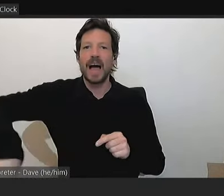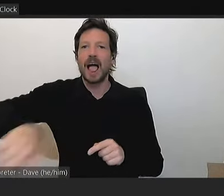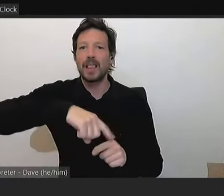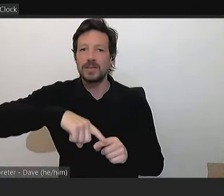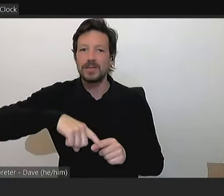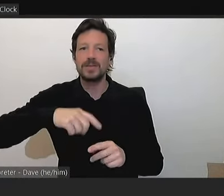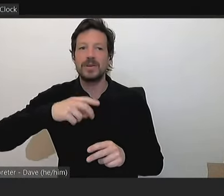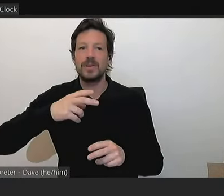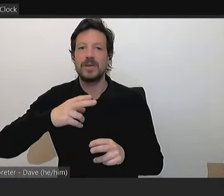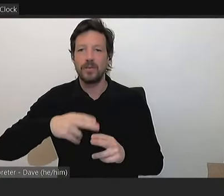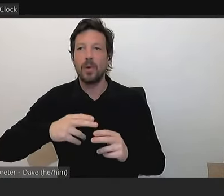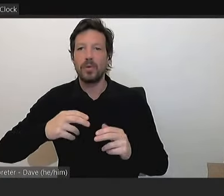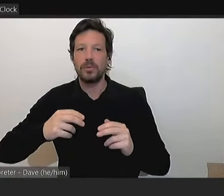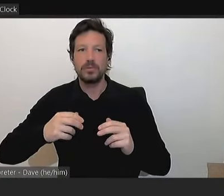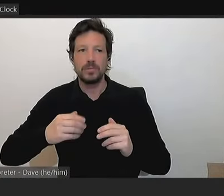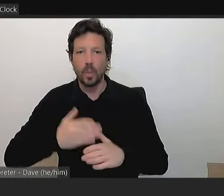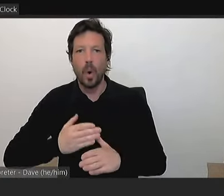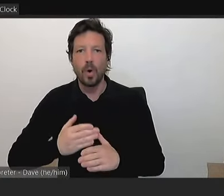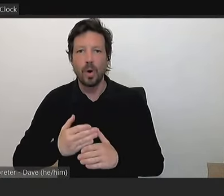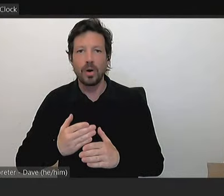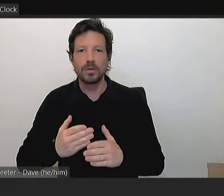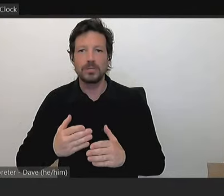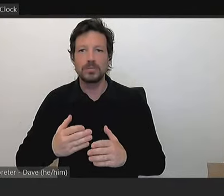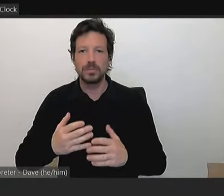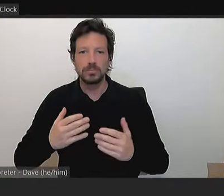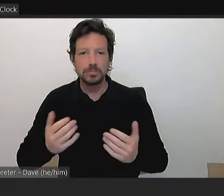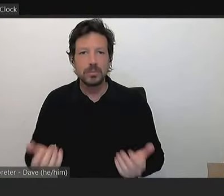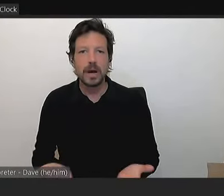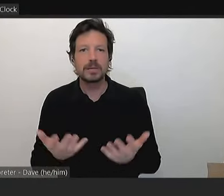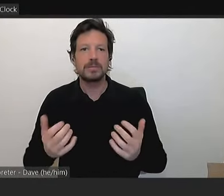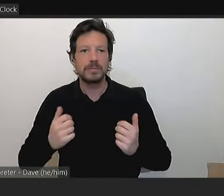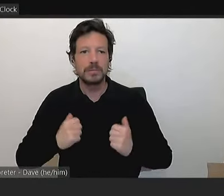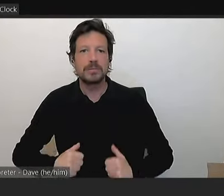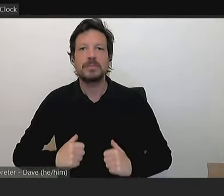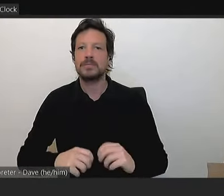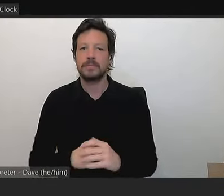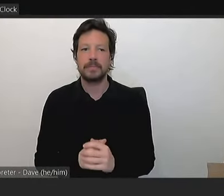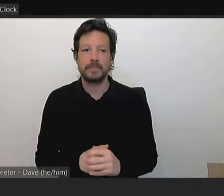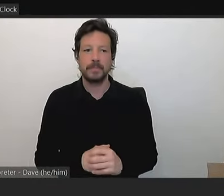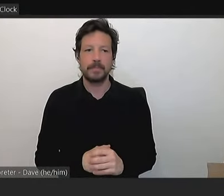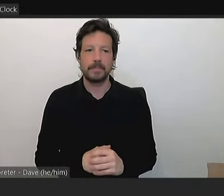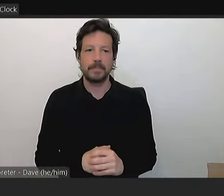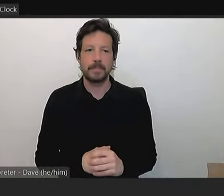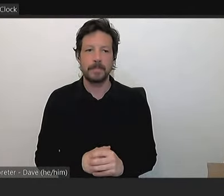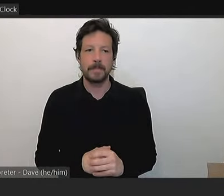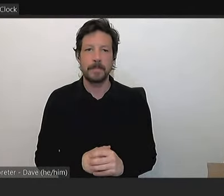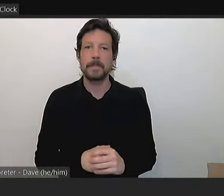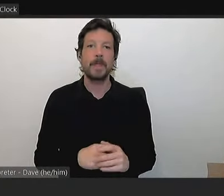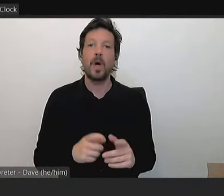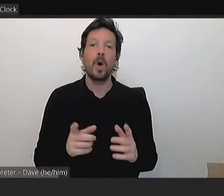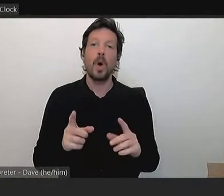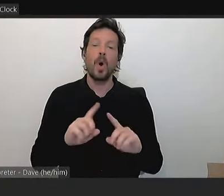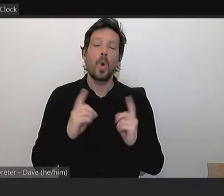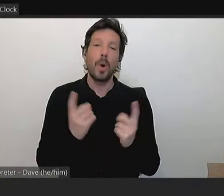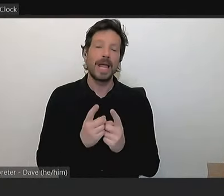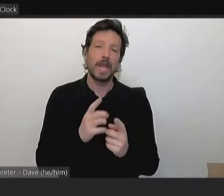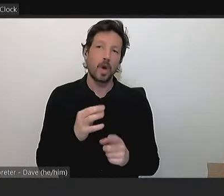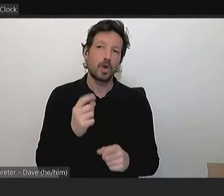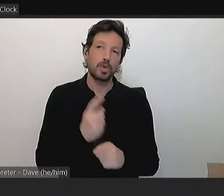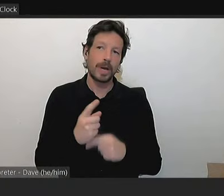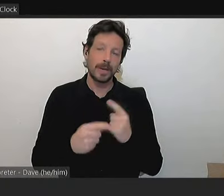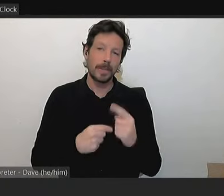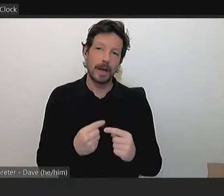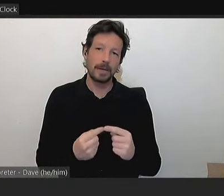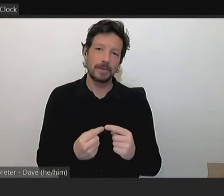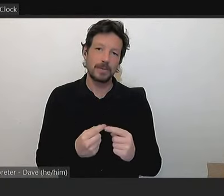as a club. Without that, we're not talking about necessity. We're not talking about extra capacity or wish